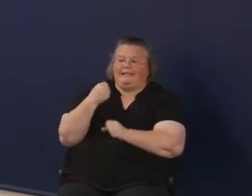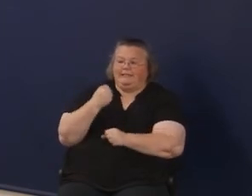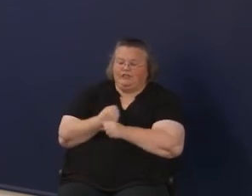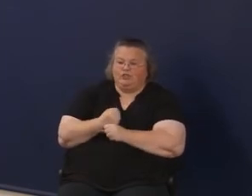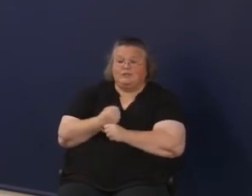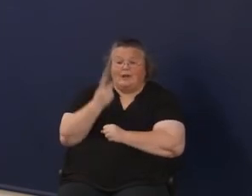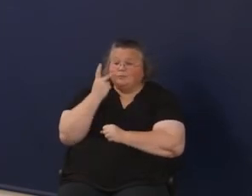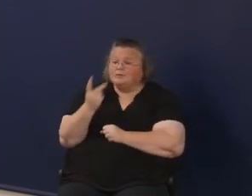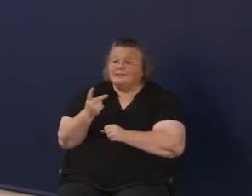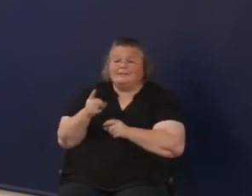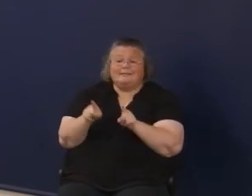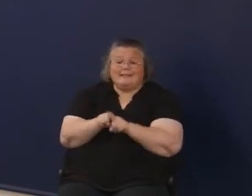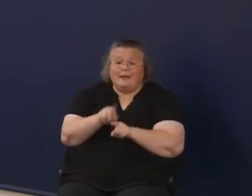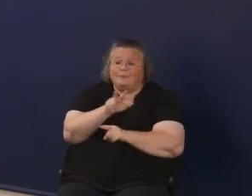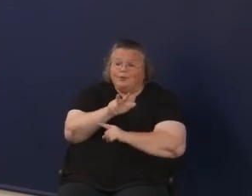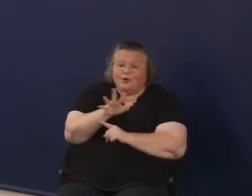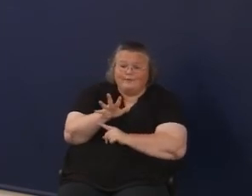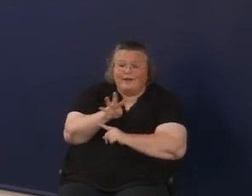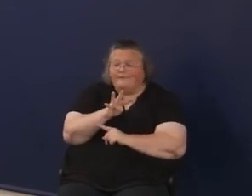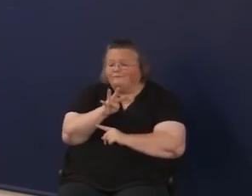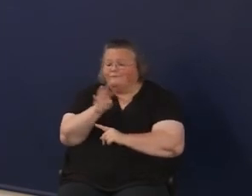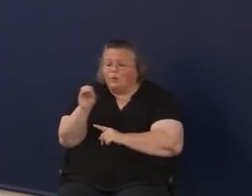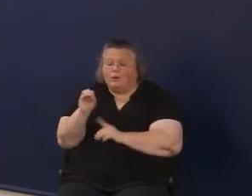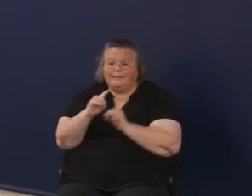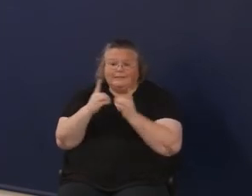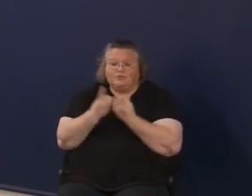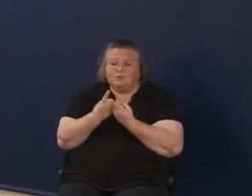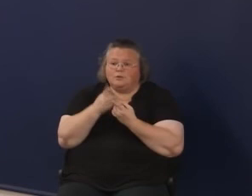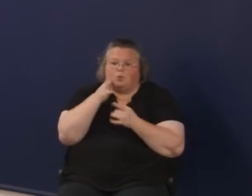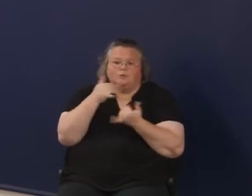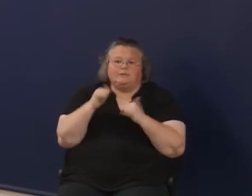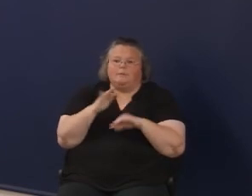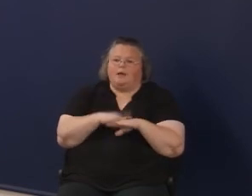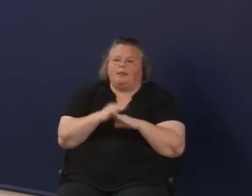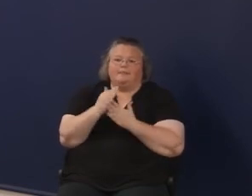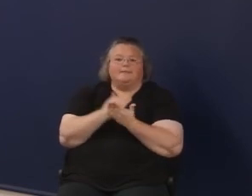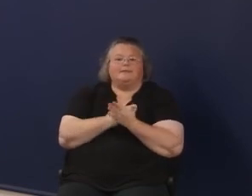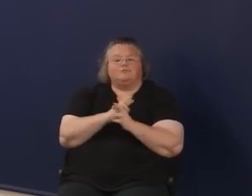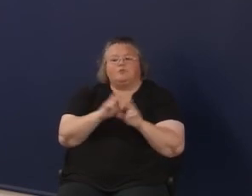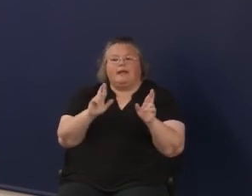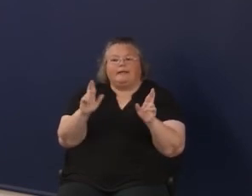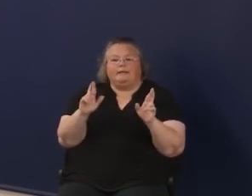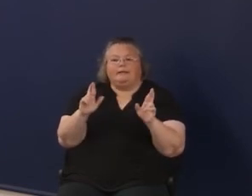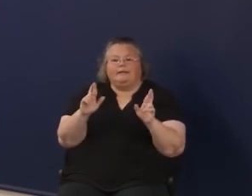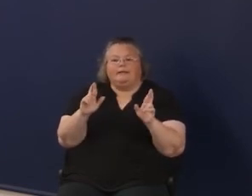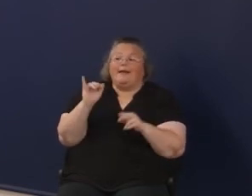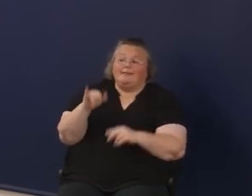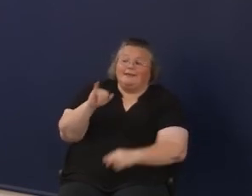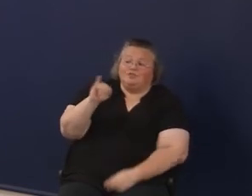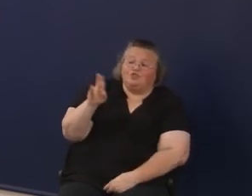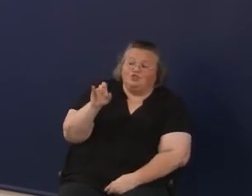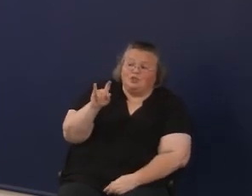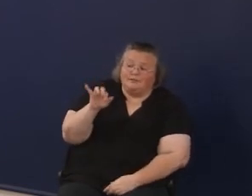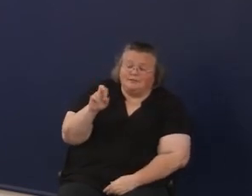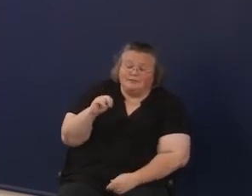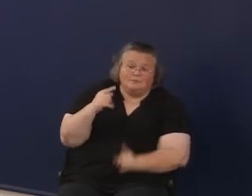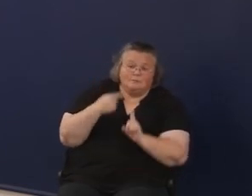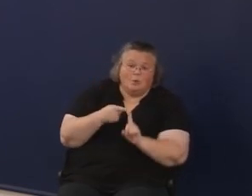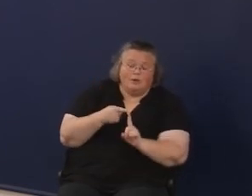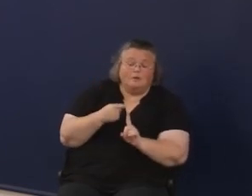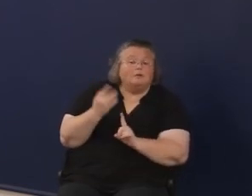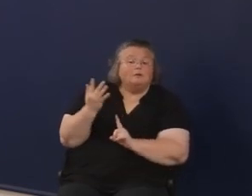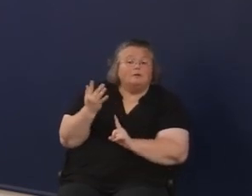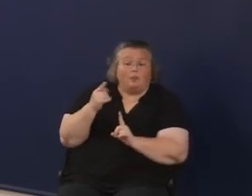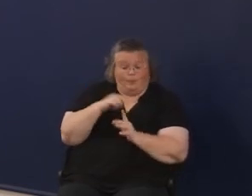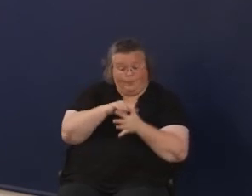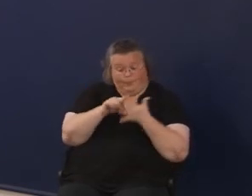35 or 40 districts are on the list from the beginning, right? And that's to Justin's point. Those are